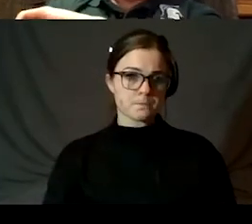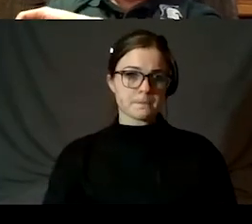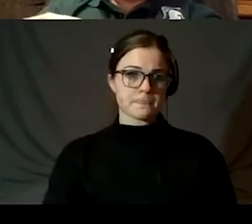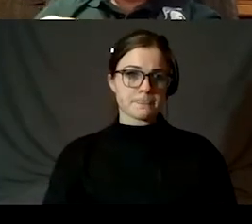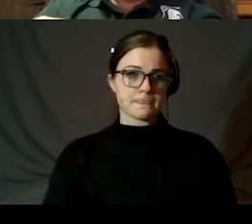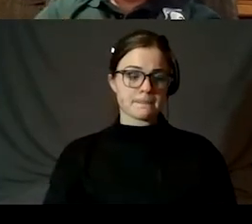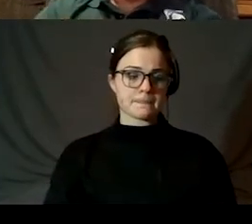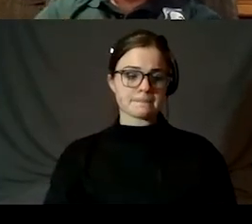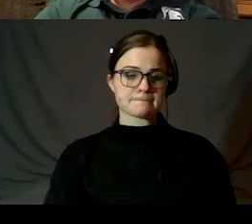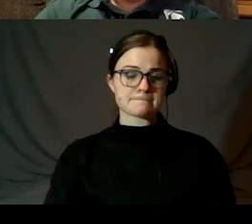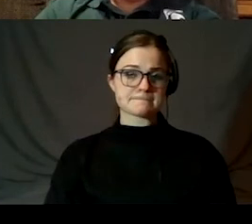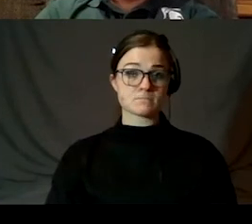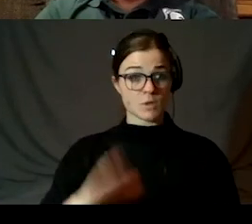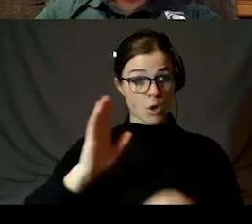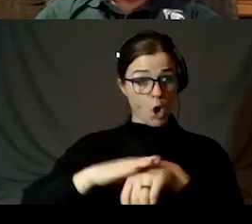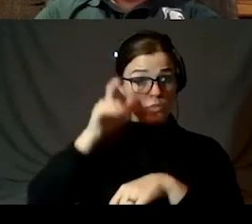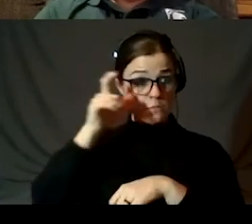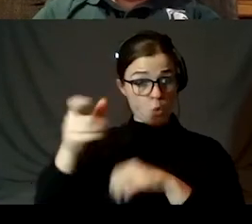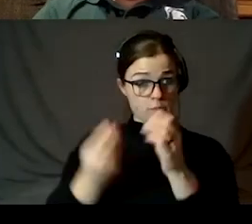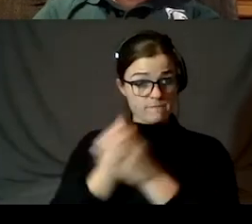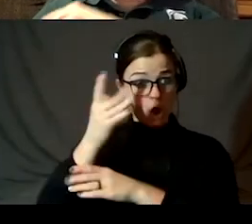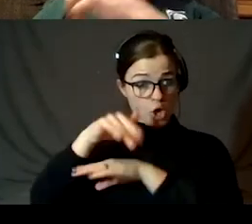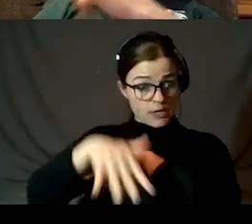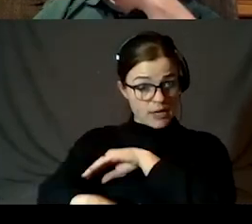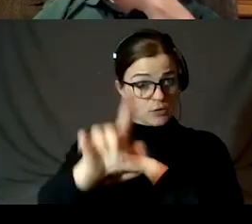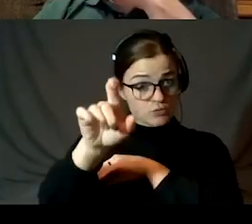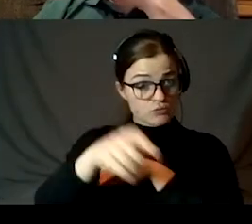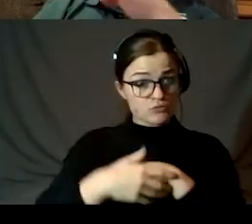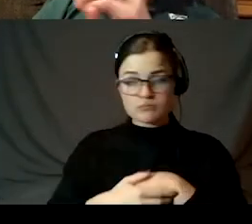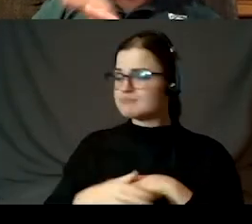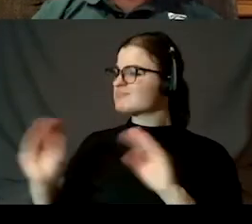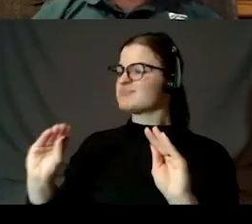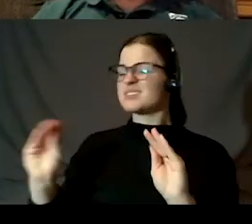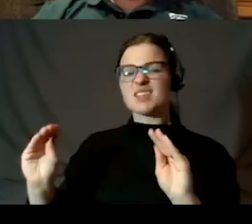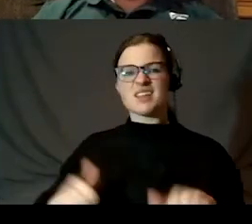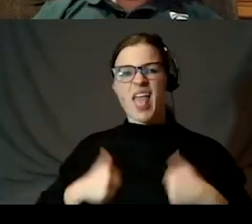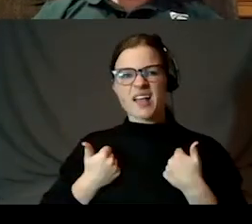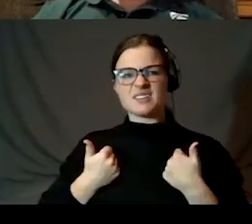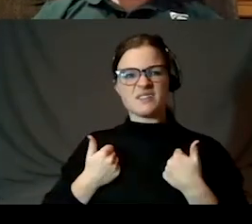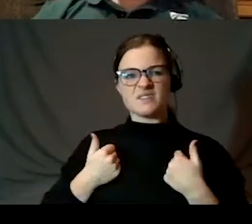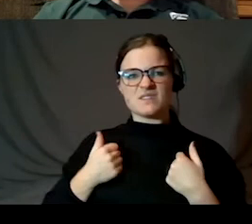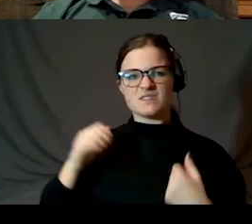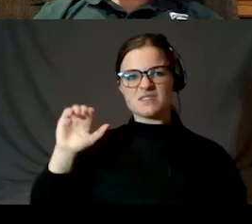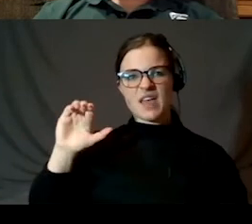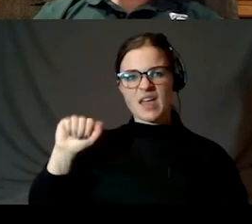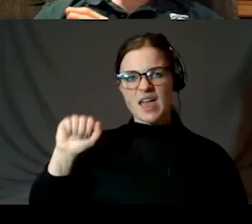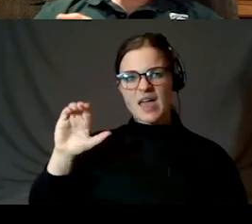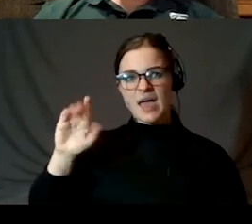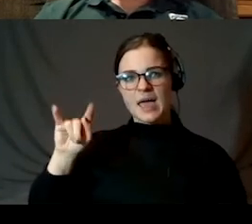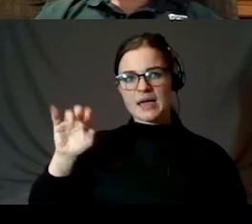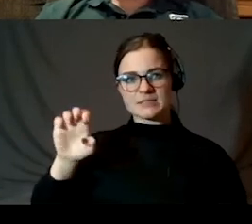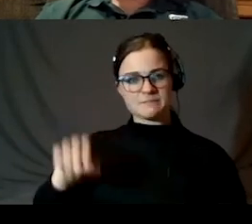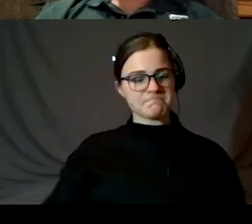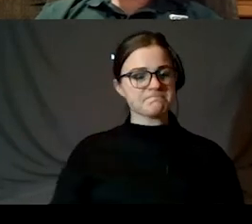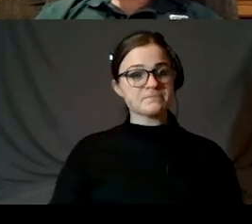Are there volcanoes on the moon? None that are active. There are, like I say,